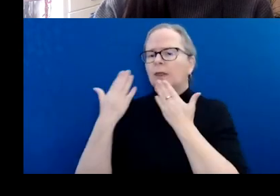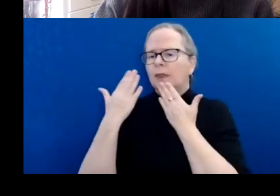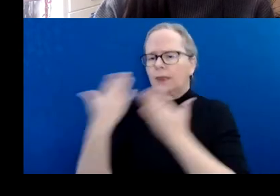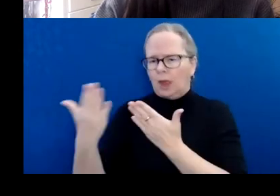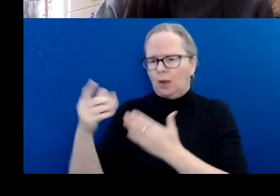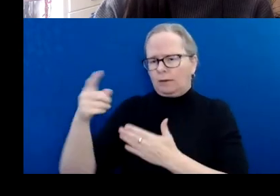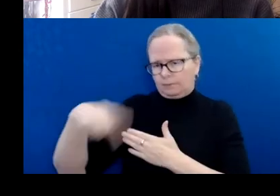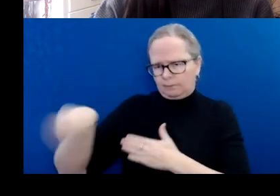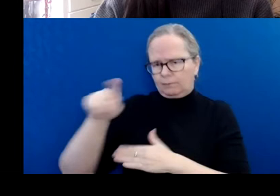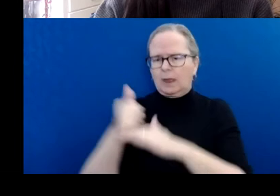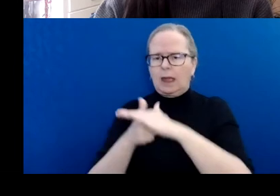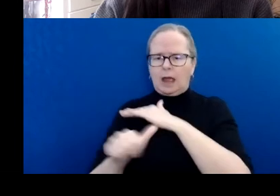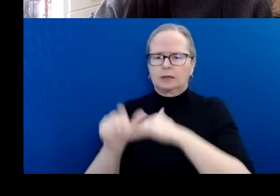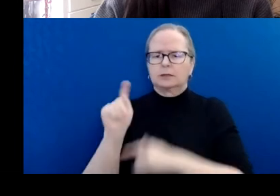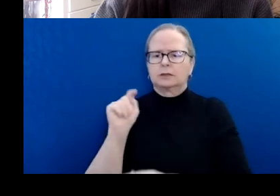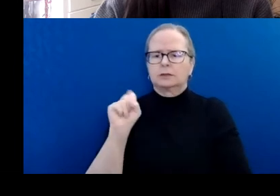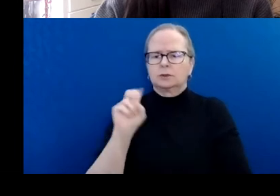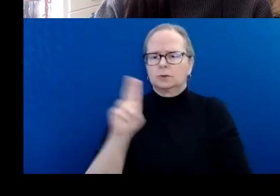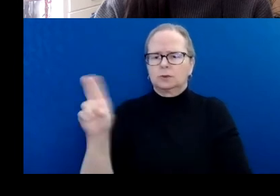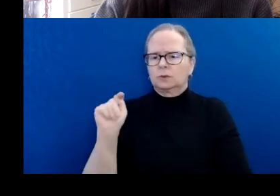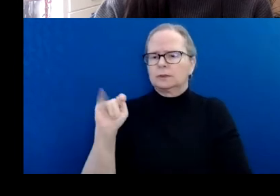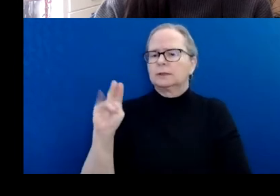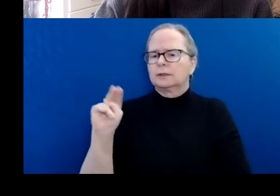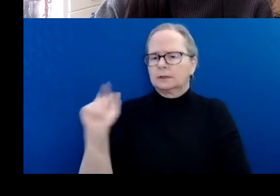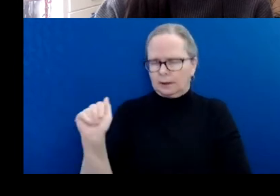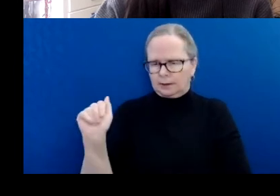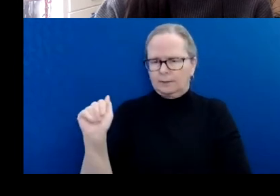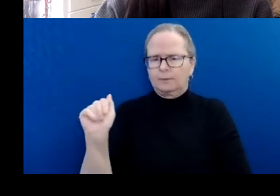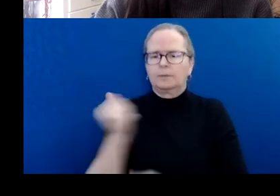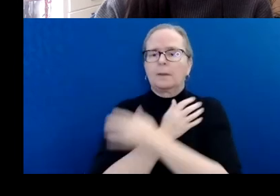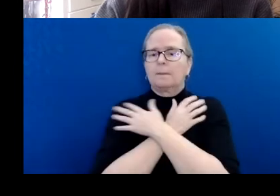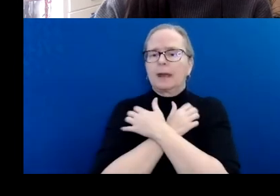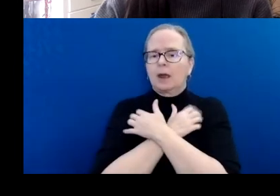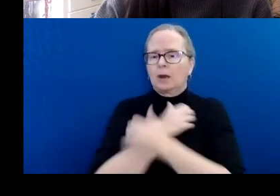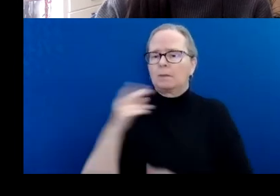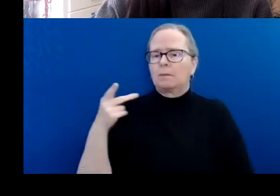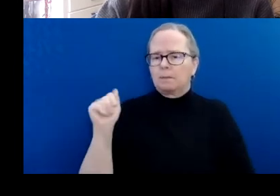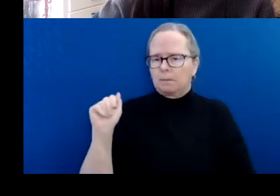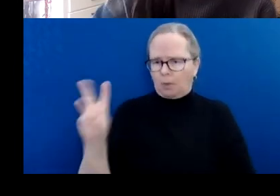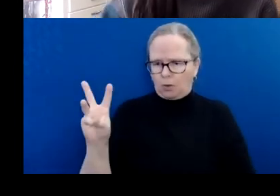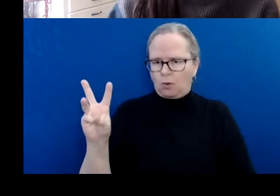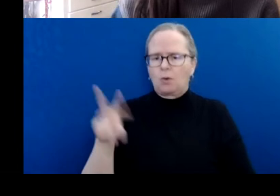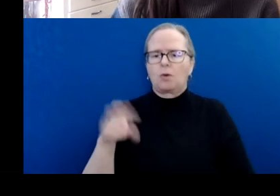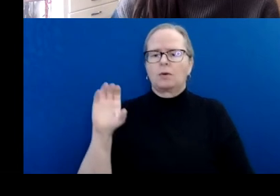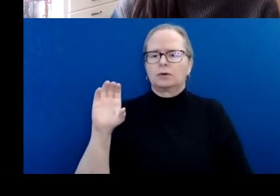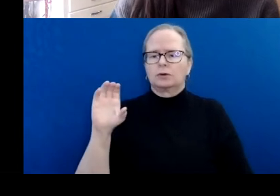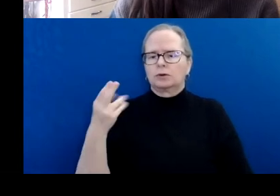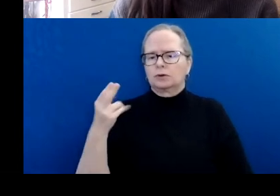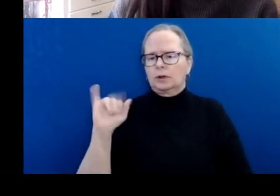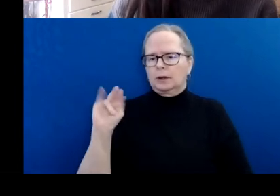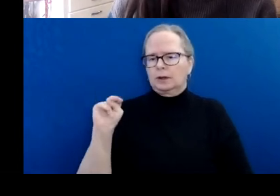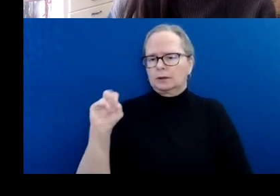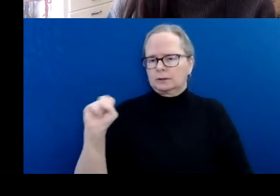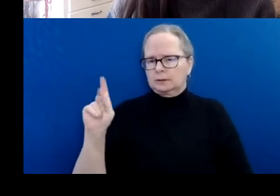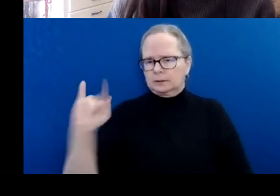The Bears Paw, Chinnaki, and Wesley Bands of the Stony Nakoda